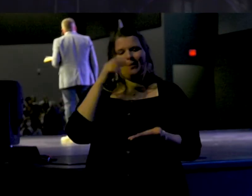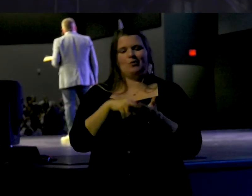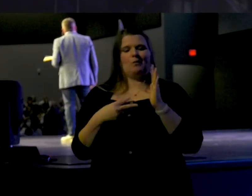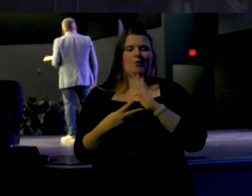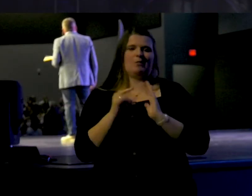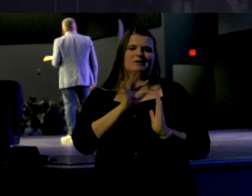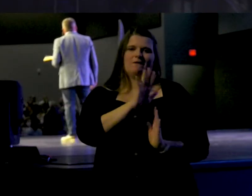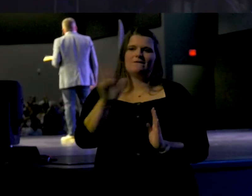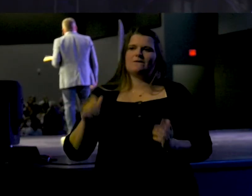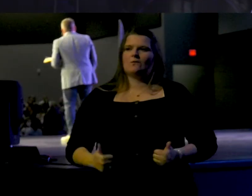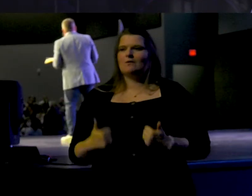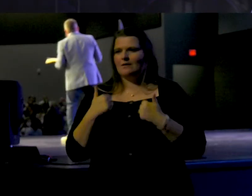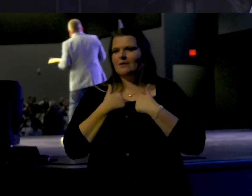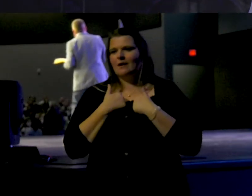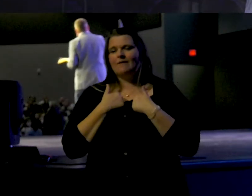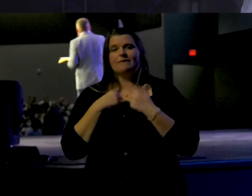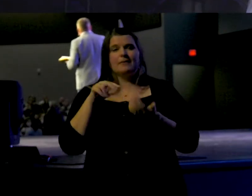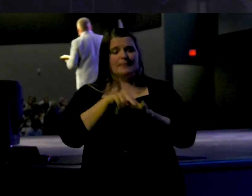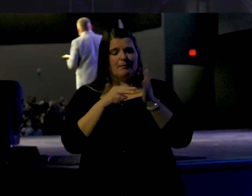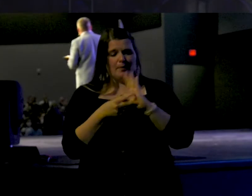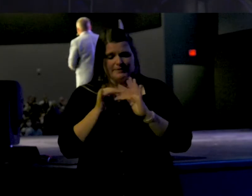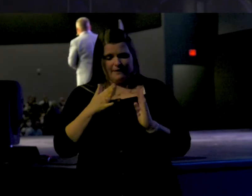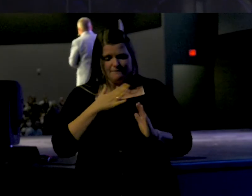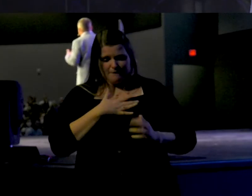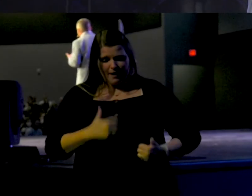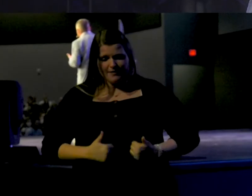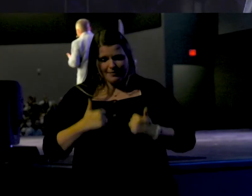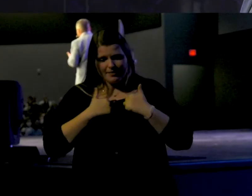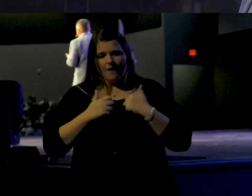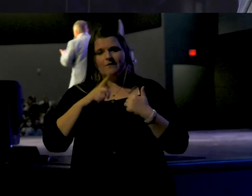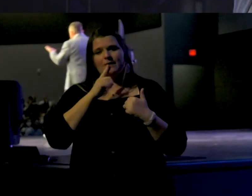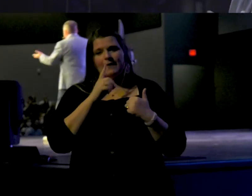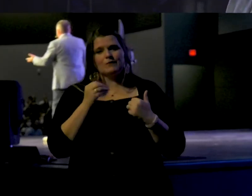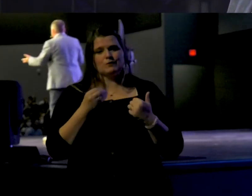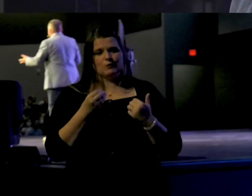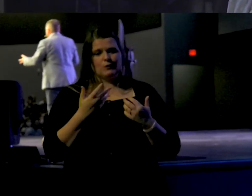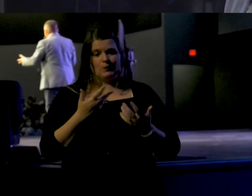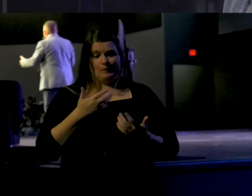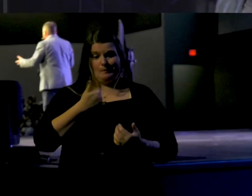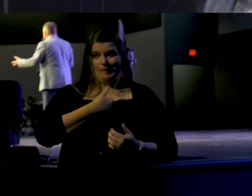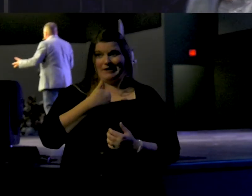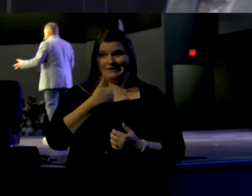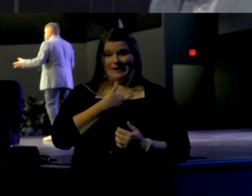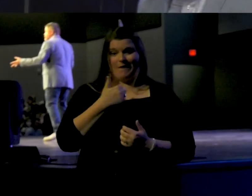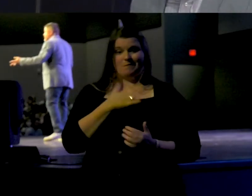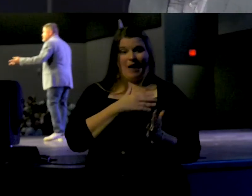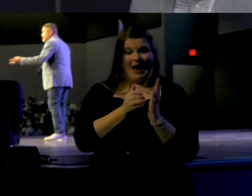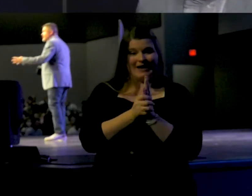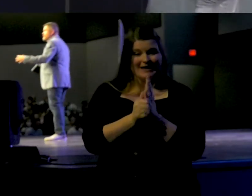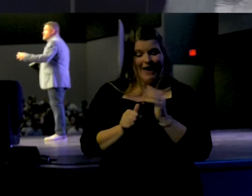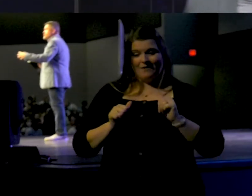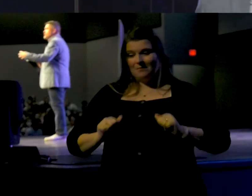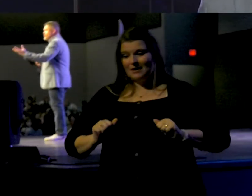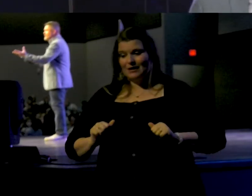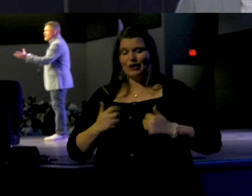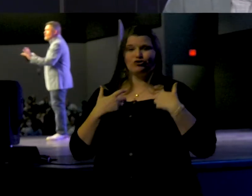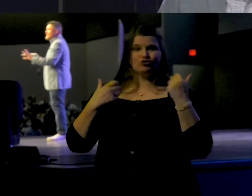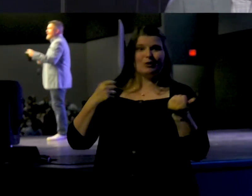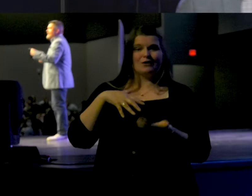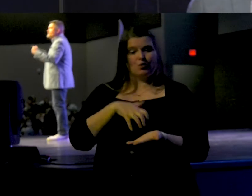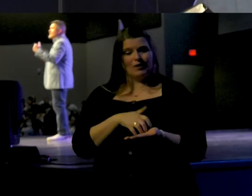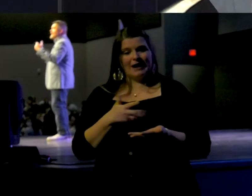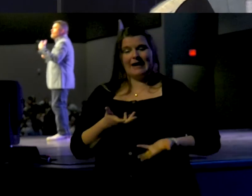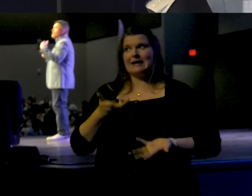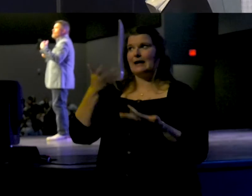of your life. The purpose of your life is to bring yourself, your gifts, your abilities, your strengths, your weaknesses, to